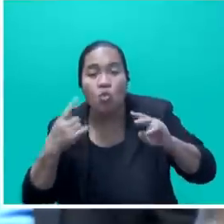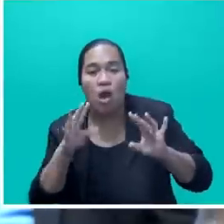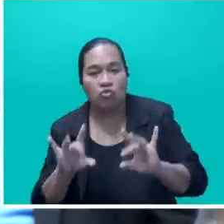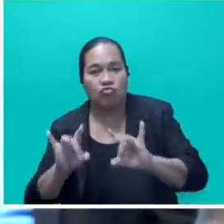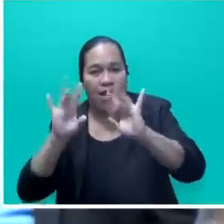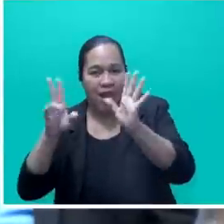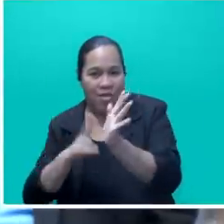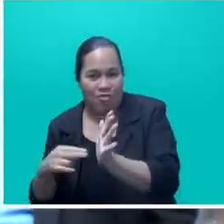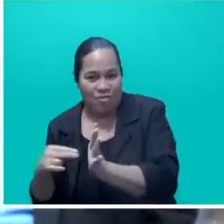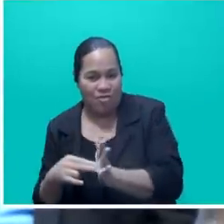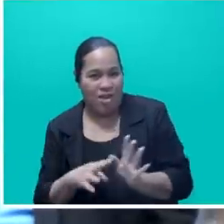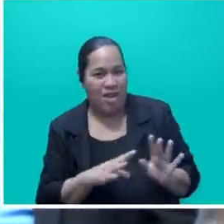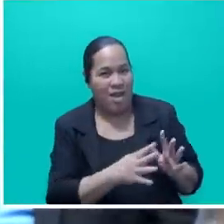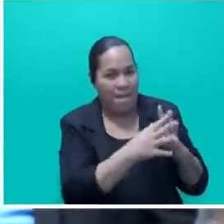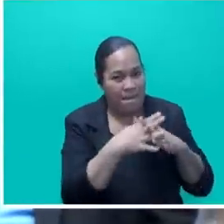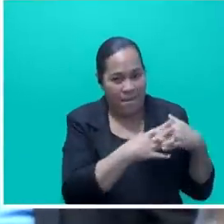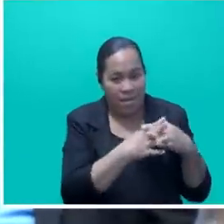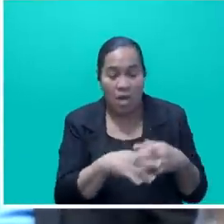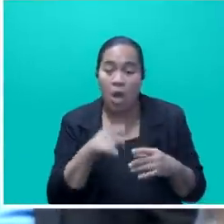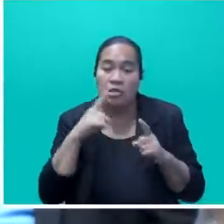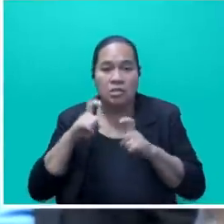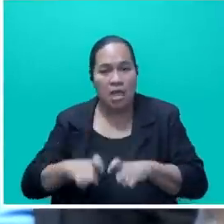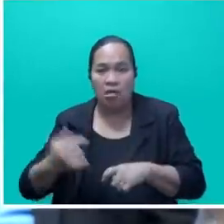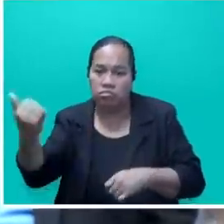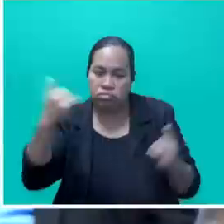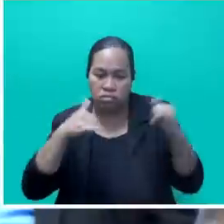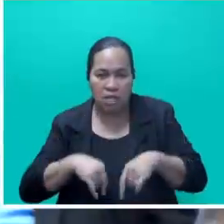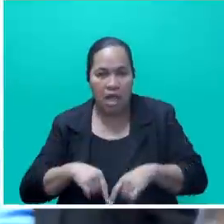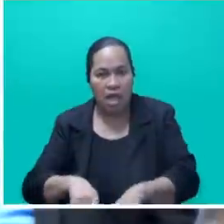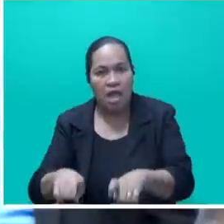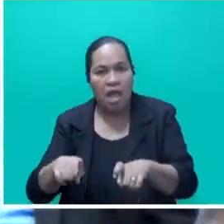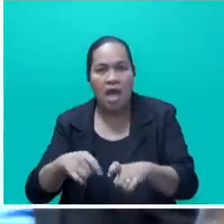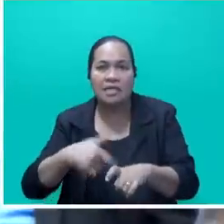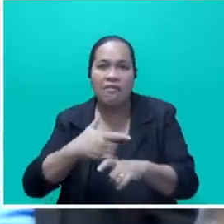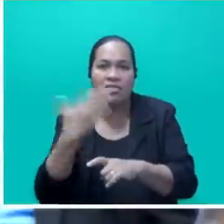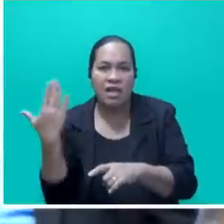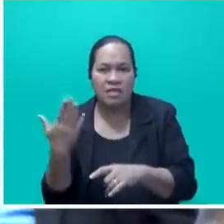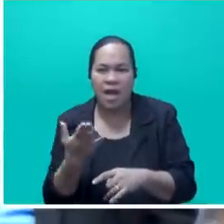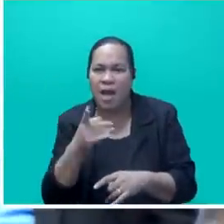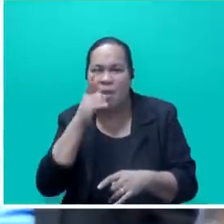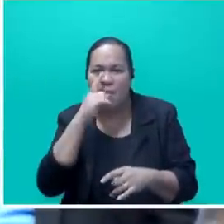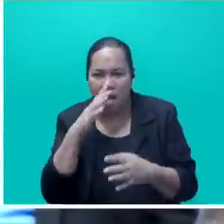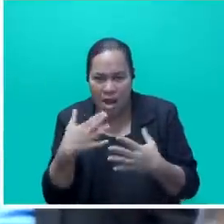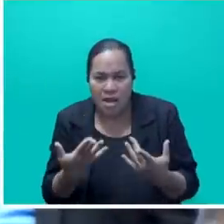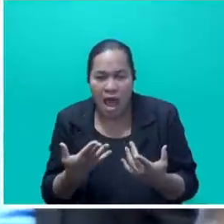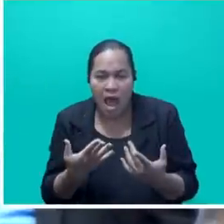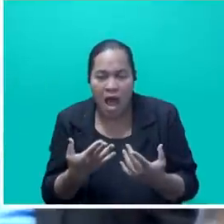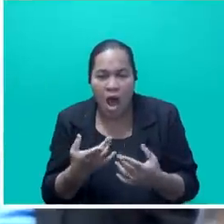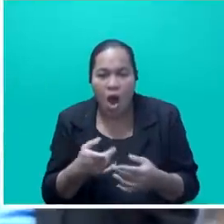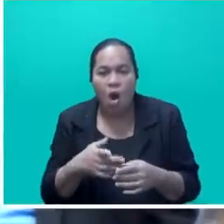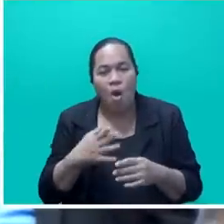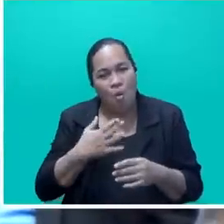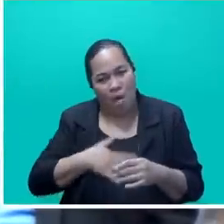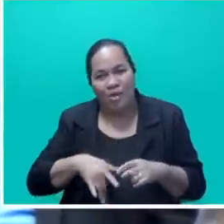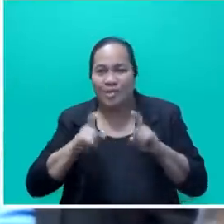.S., with an average length of stay of up to seven days. So tourists intend to stay longer. This shows Mr. Speaker say the confidence people